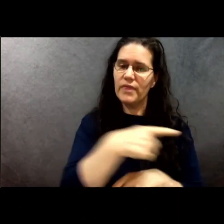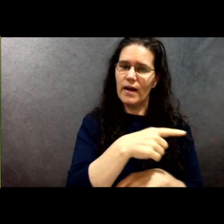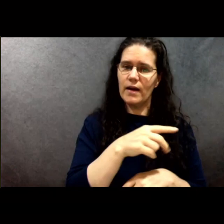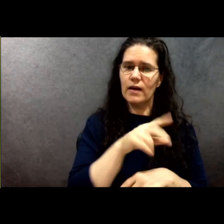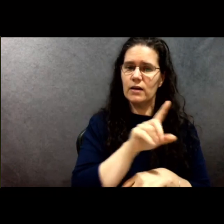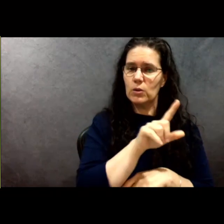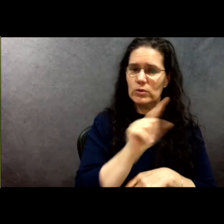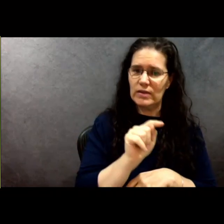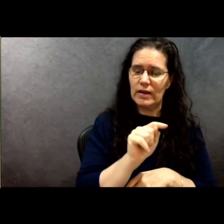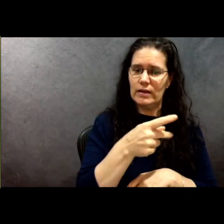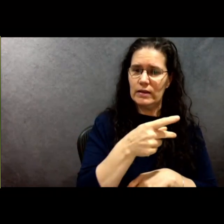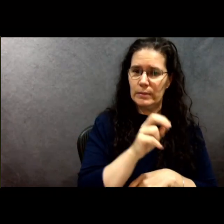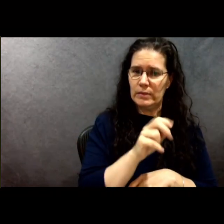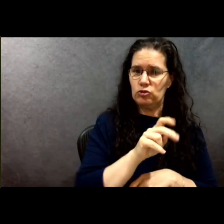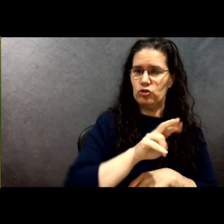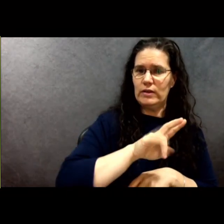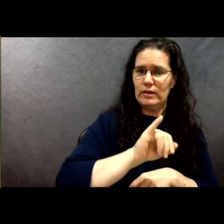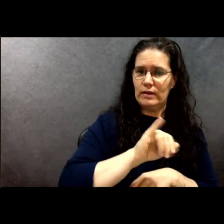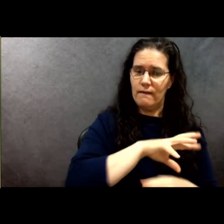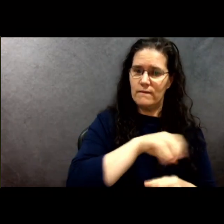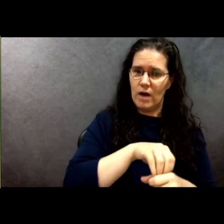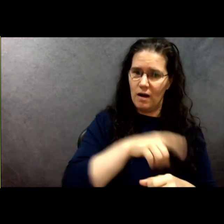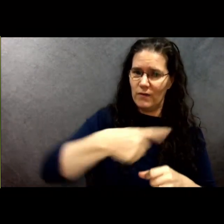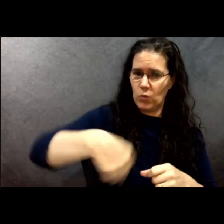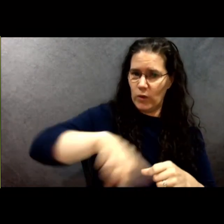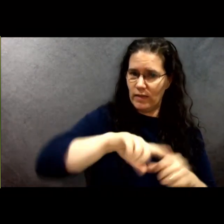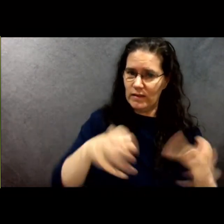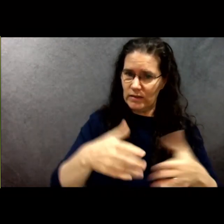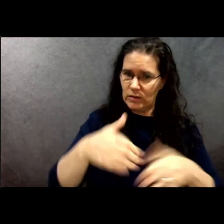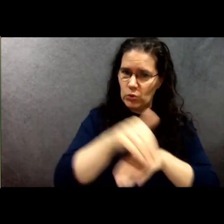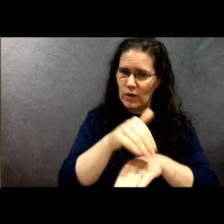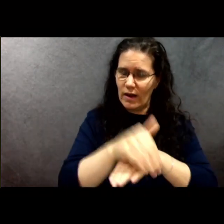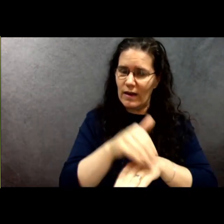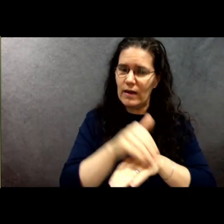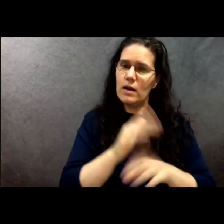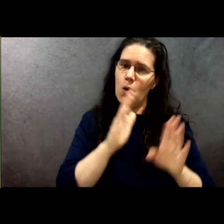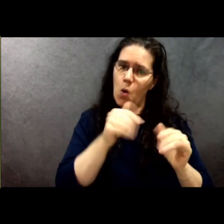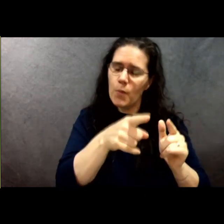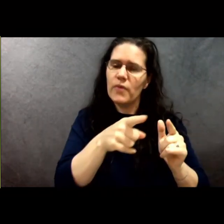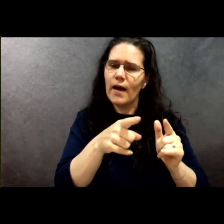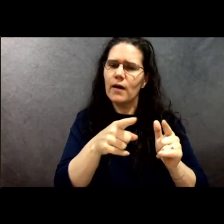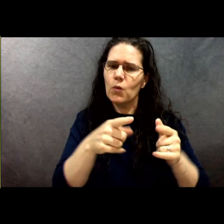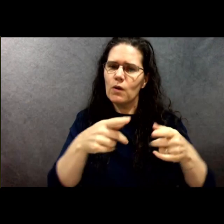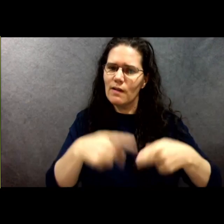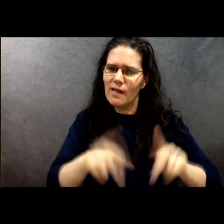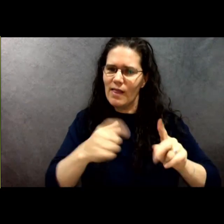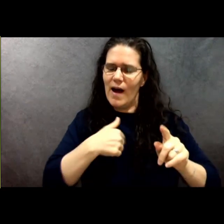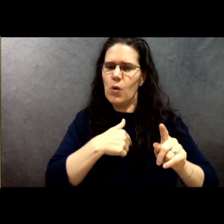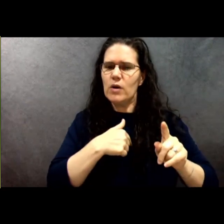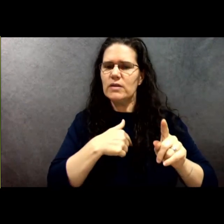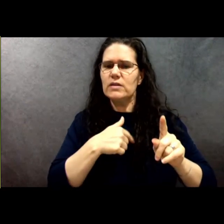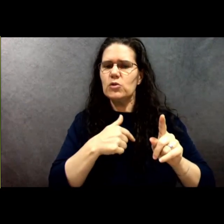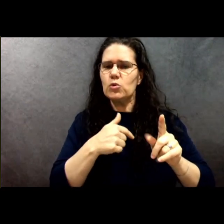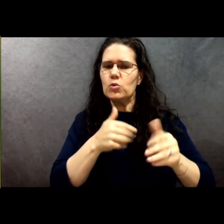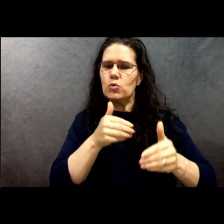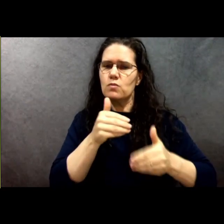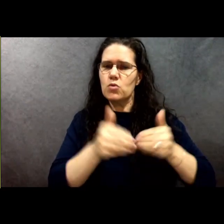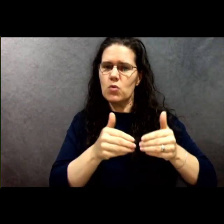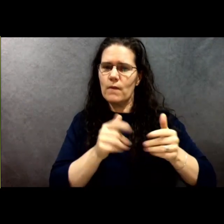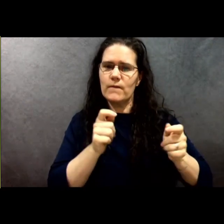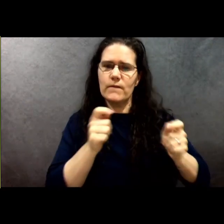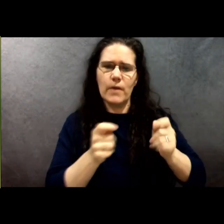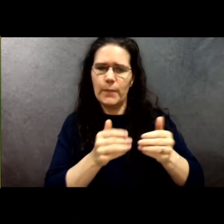undertaking tonight will allow us to move beyond this specific issue and to begin opening the door